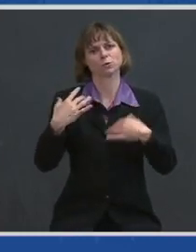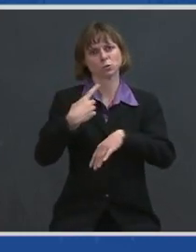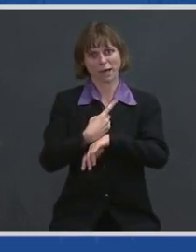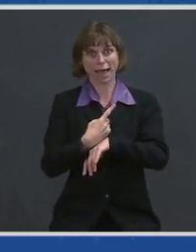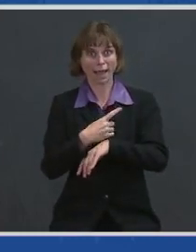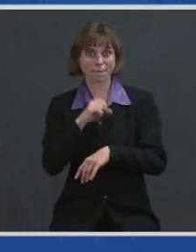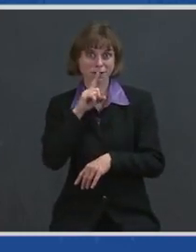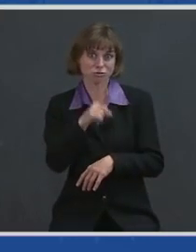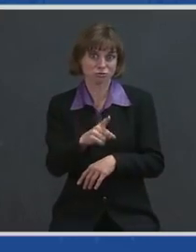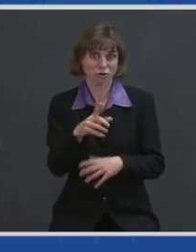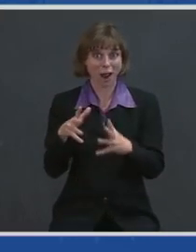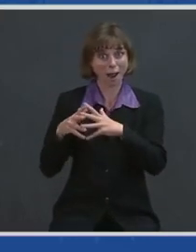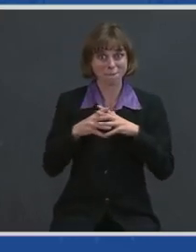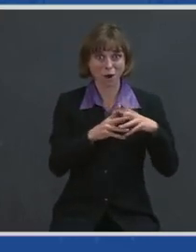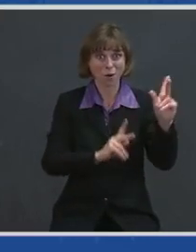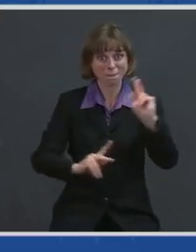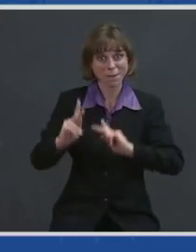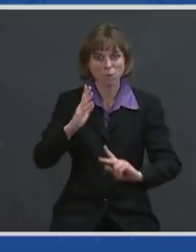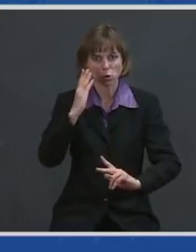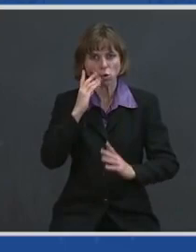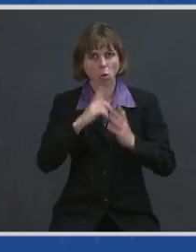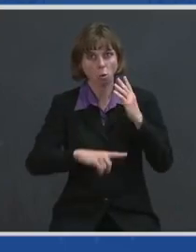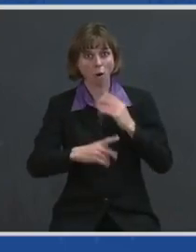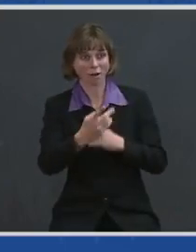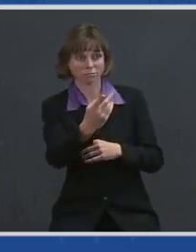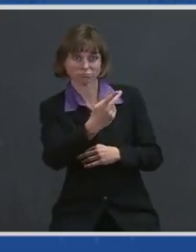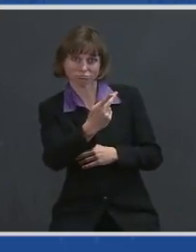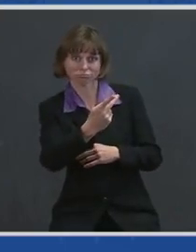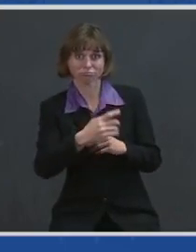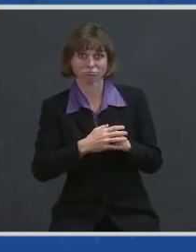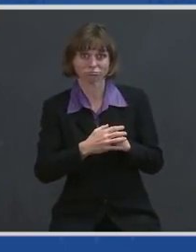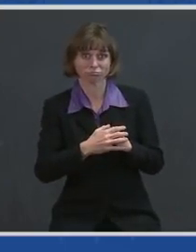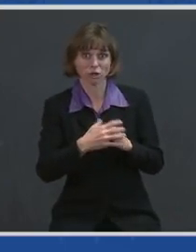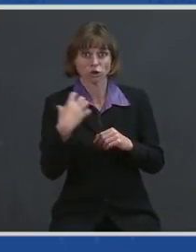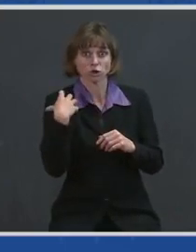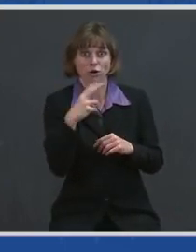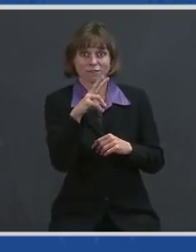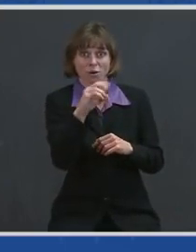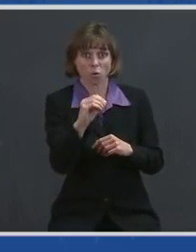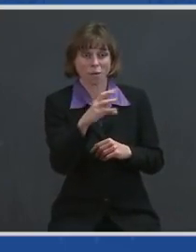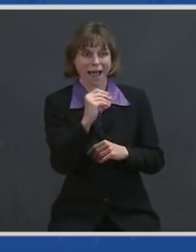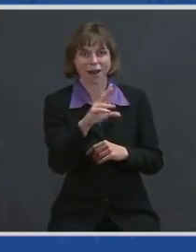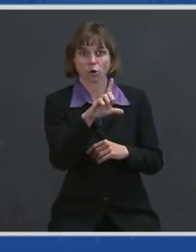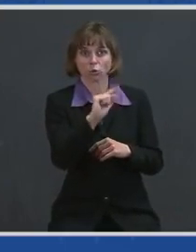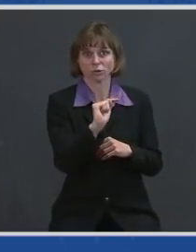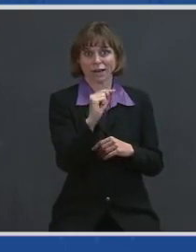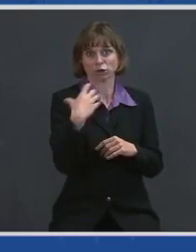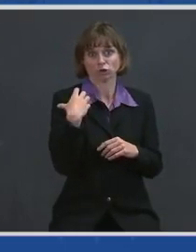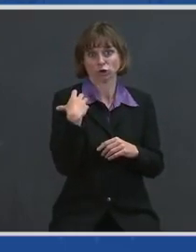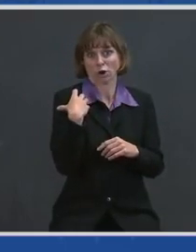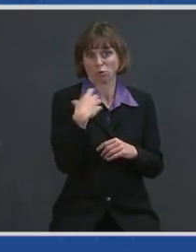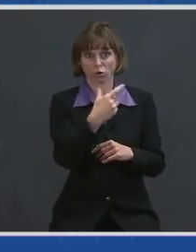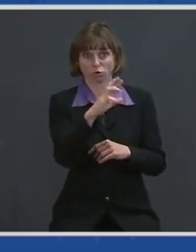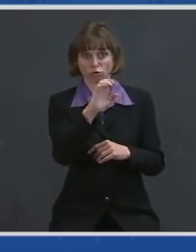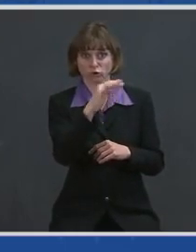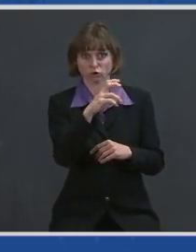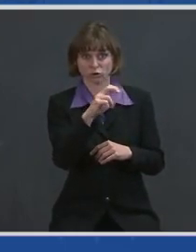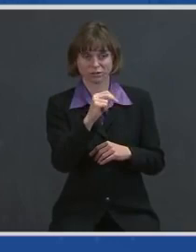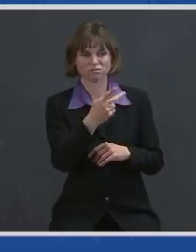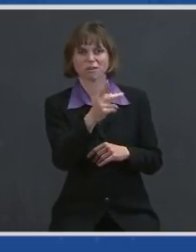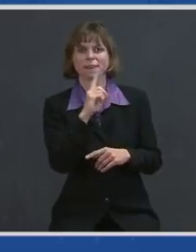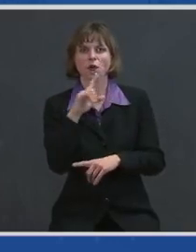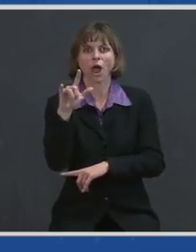sure that America knows who General Van Ovost is and Lieutenant General Richardson is. They're